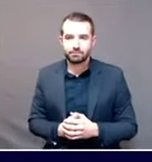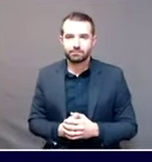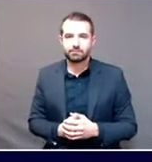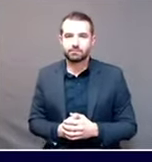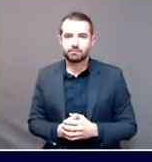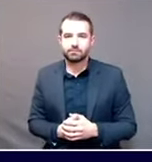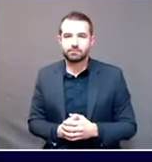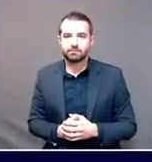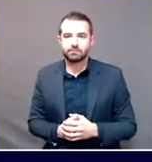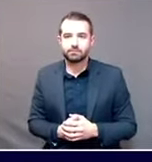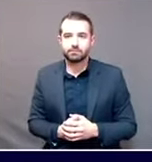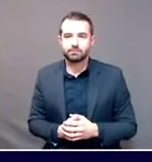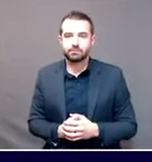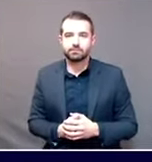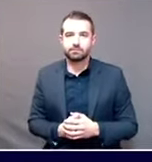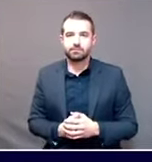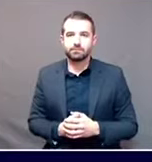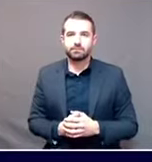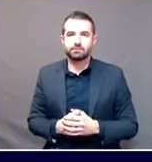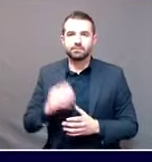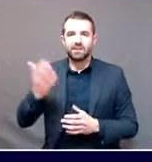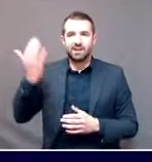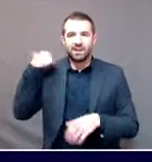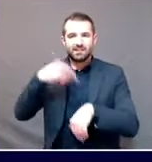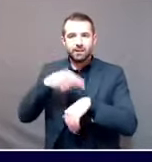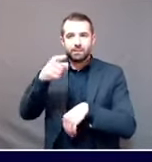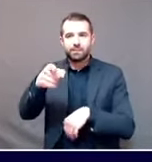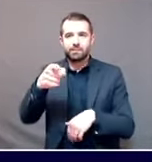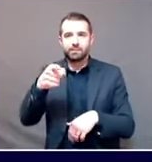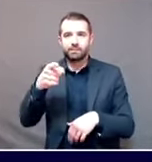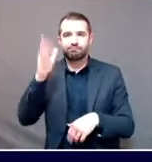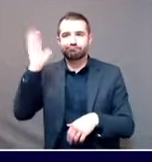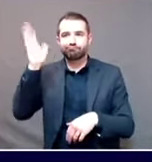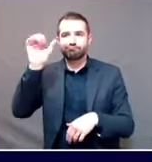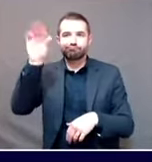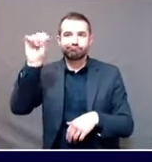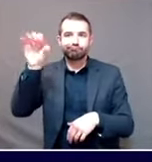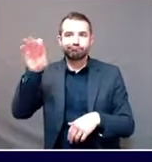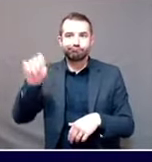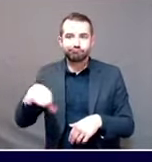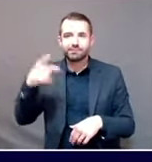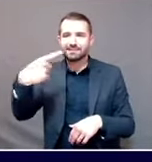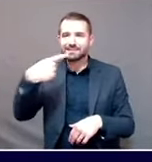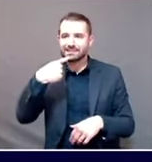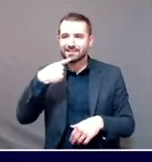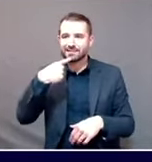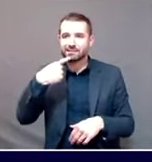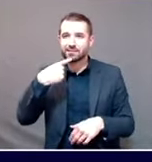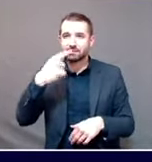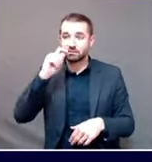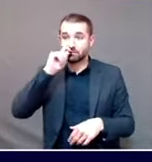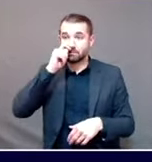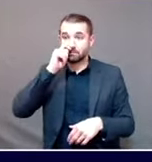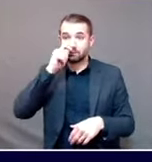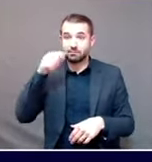last briefing, I think it was that it's not recommended that people use testing to determine whether or not they've recovered